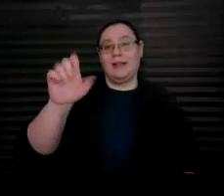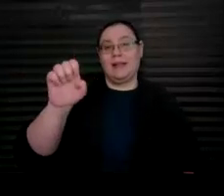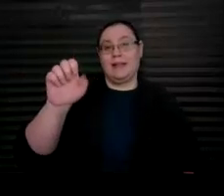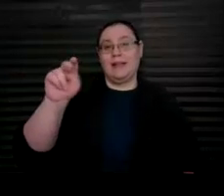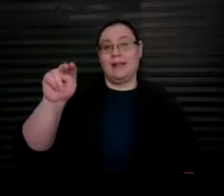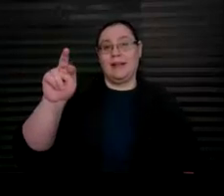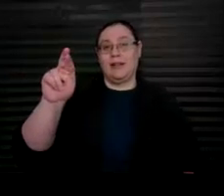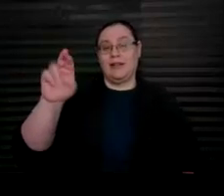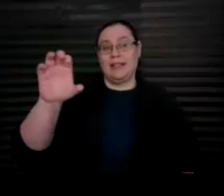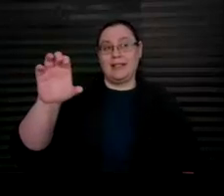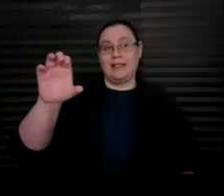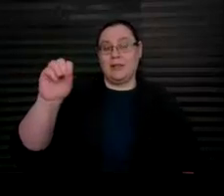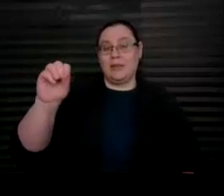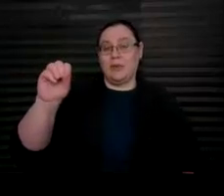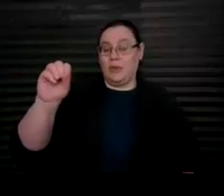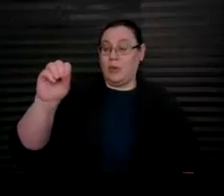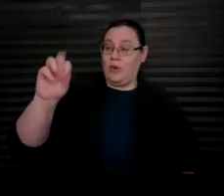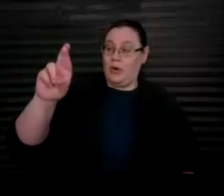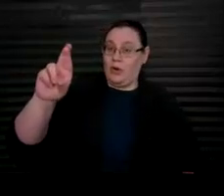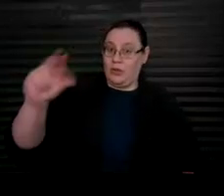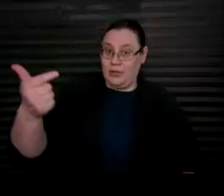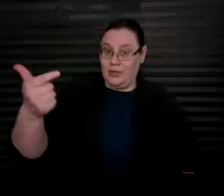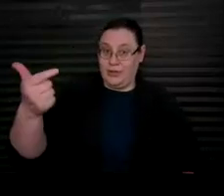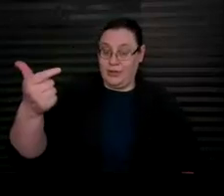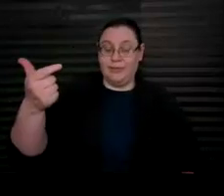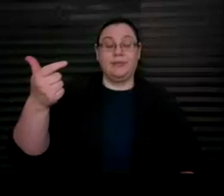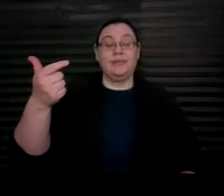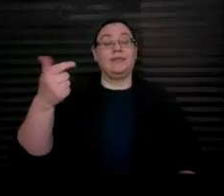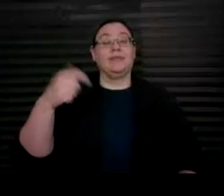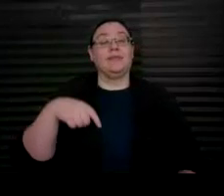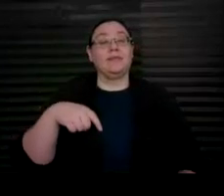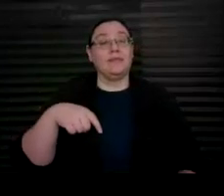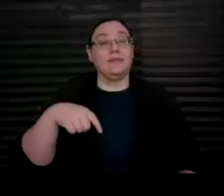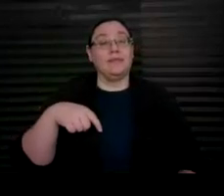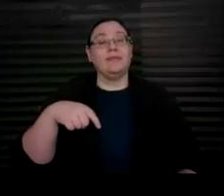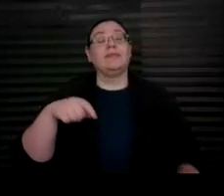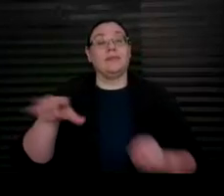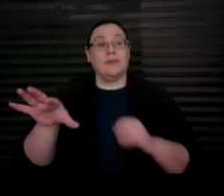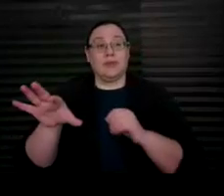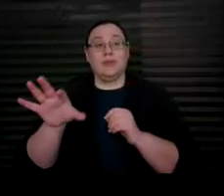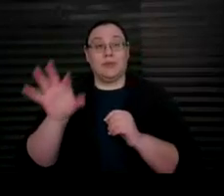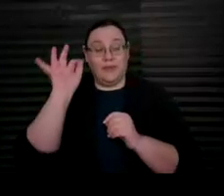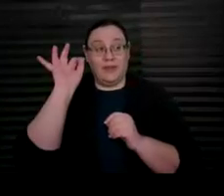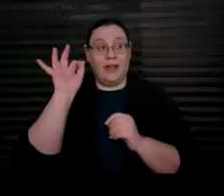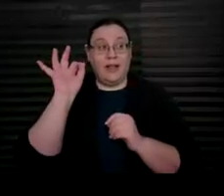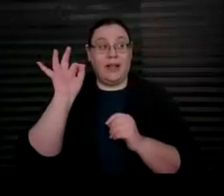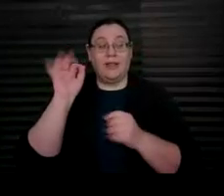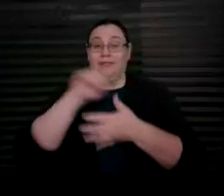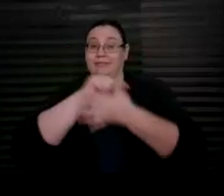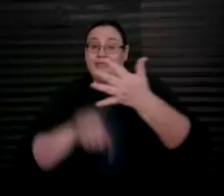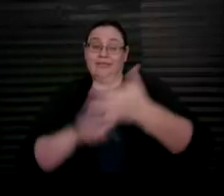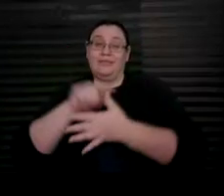ablenrc.org to find ABLE facts,